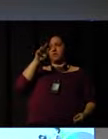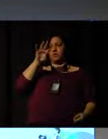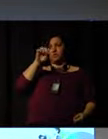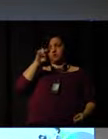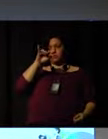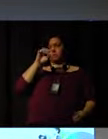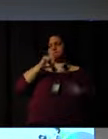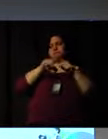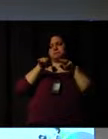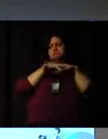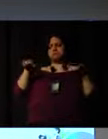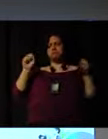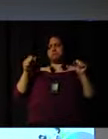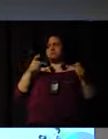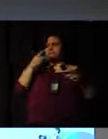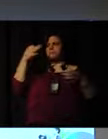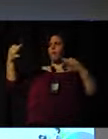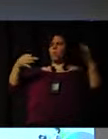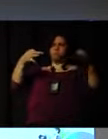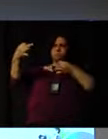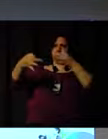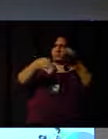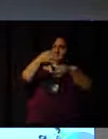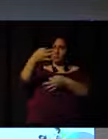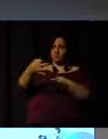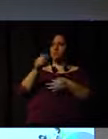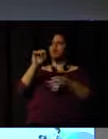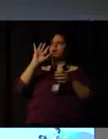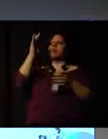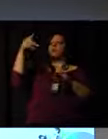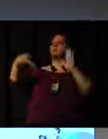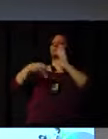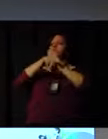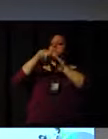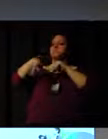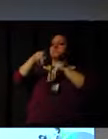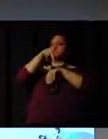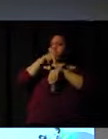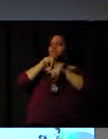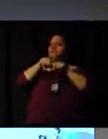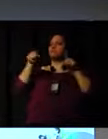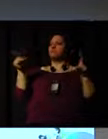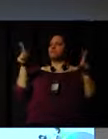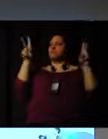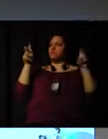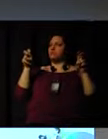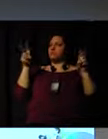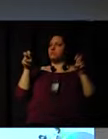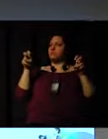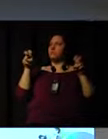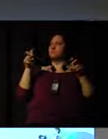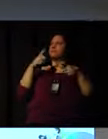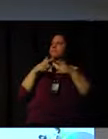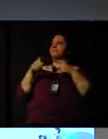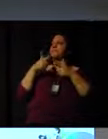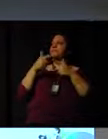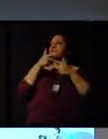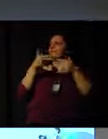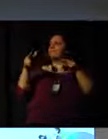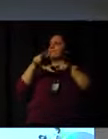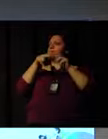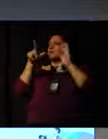also the panel members can give their opinion on what happens in your respective countries about